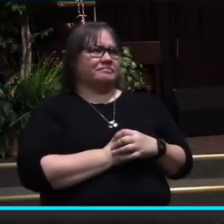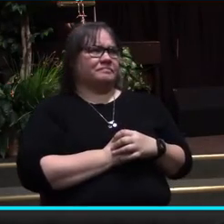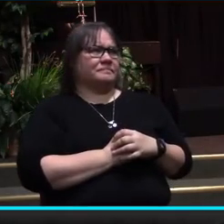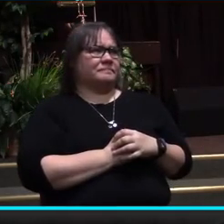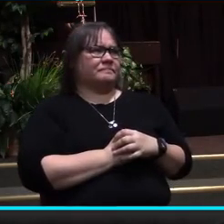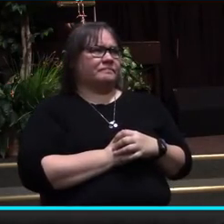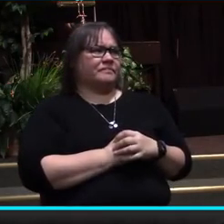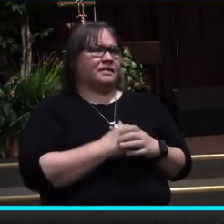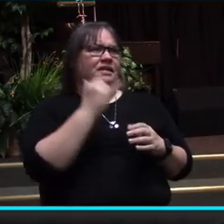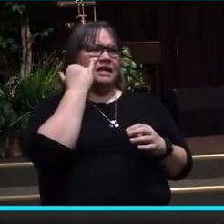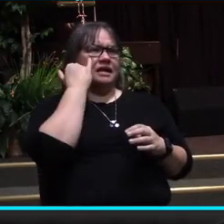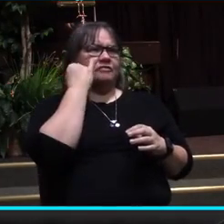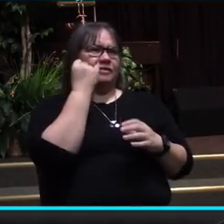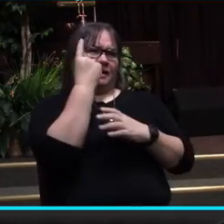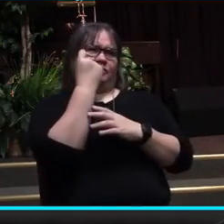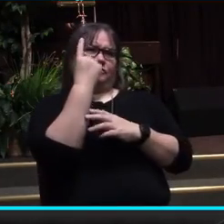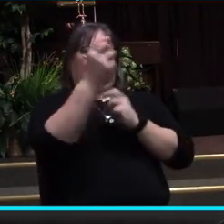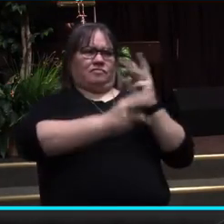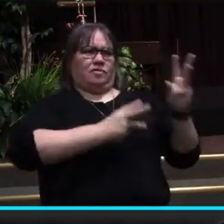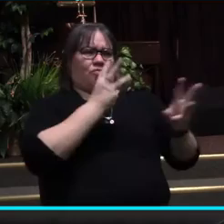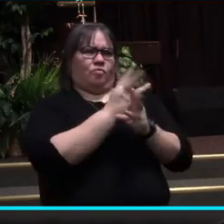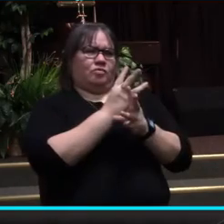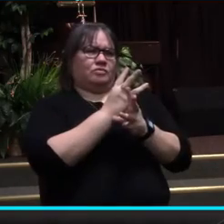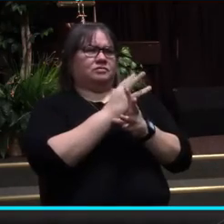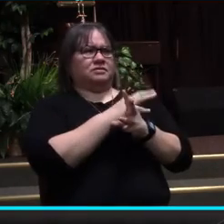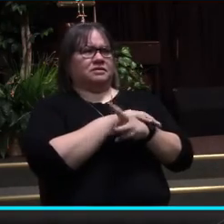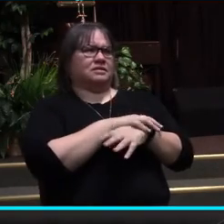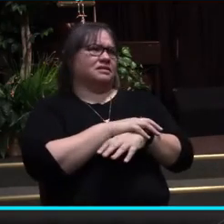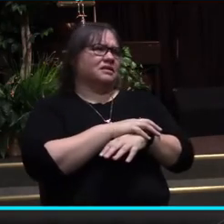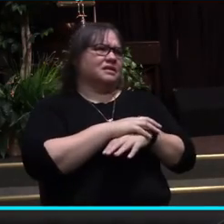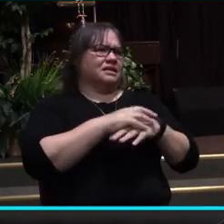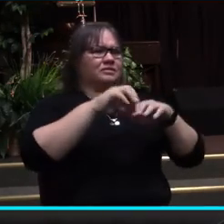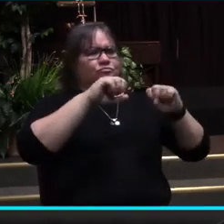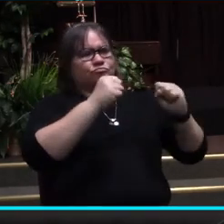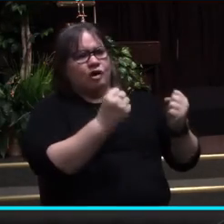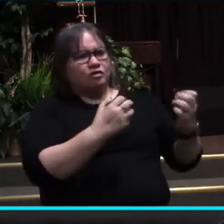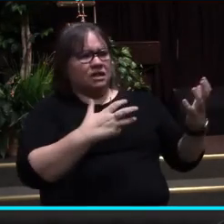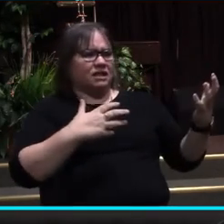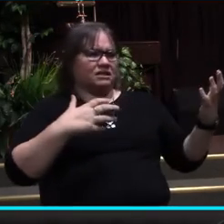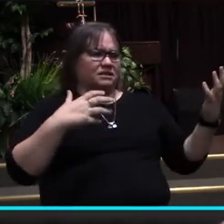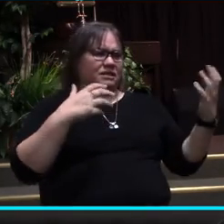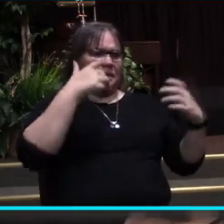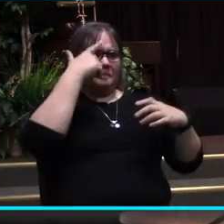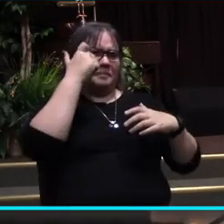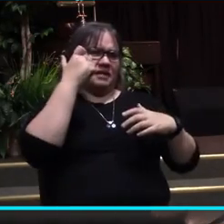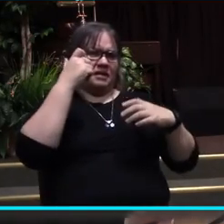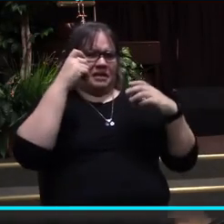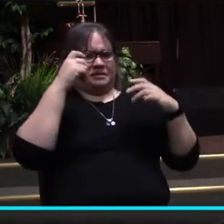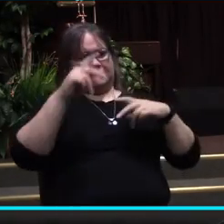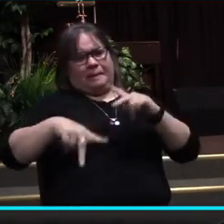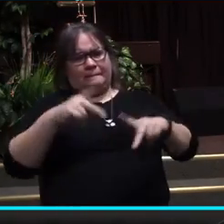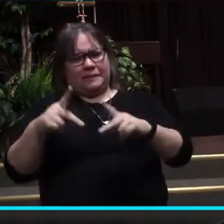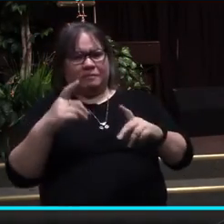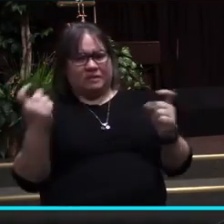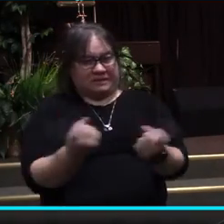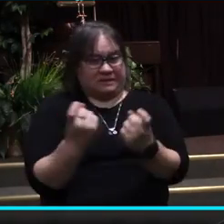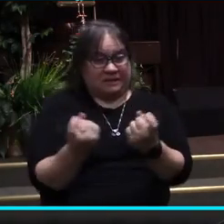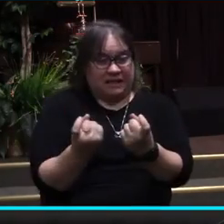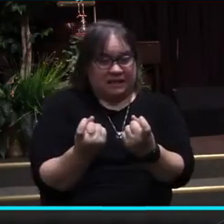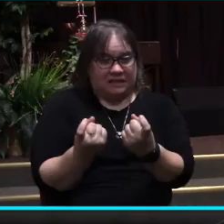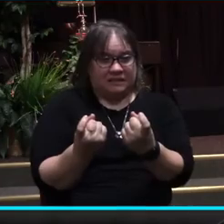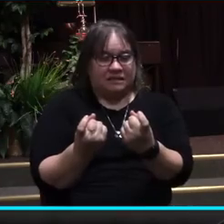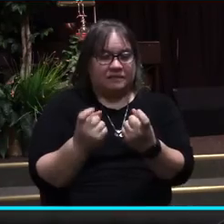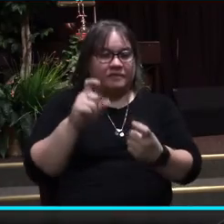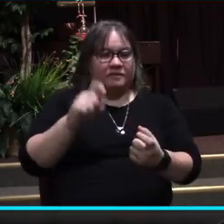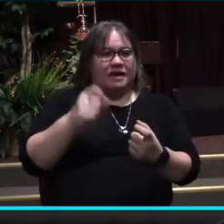If we understand that this world has been marred and broken because of mankind's sin, we have to